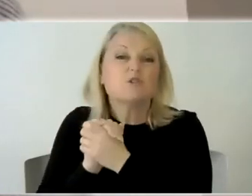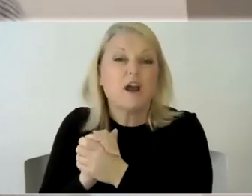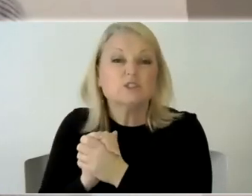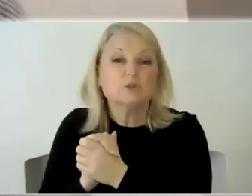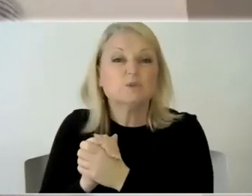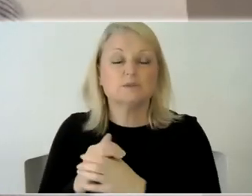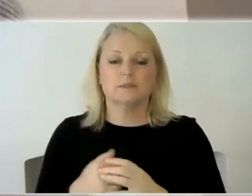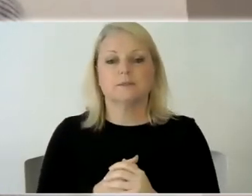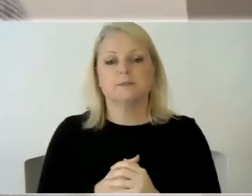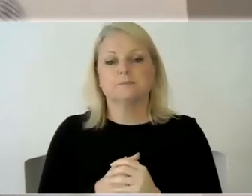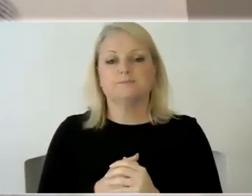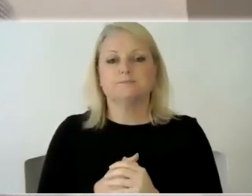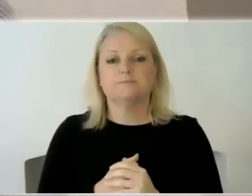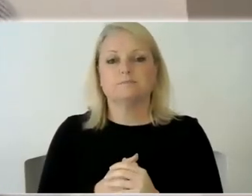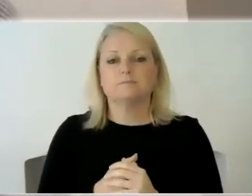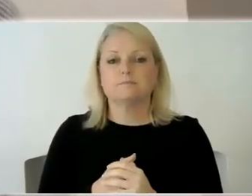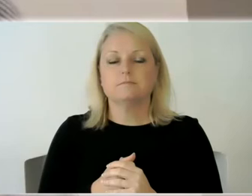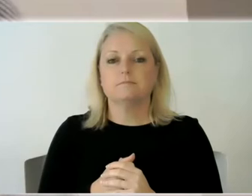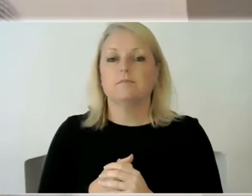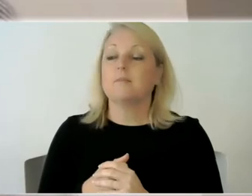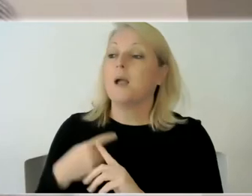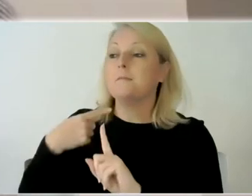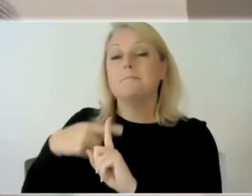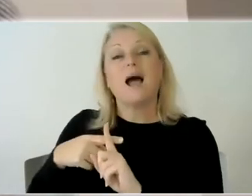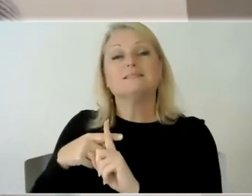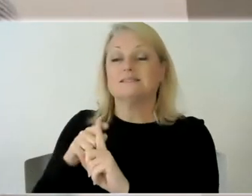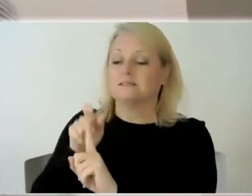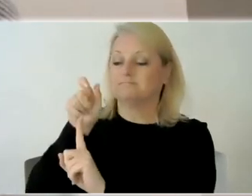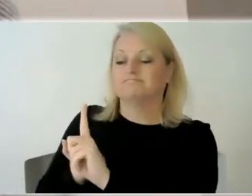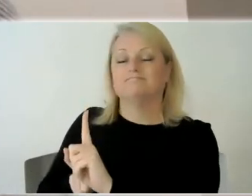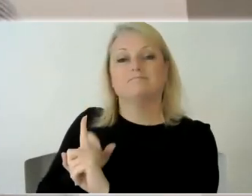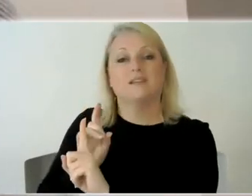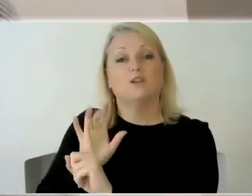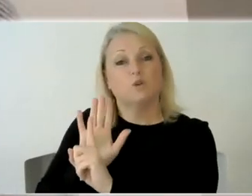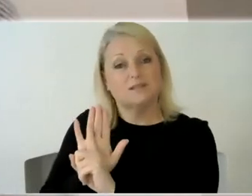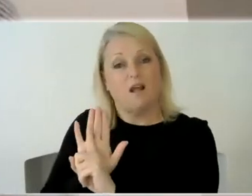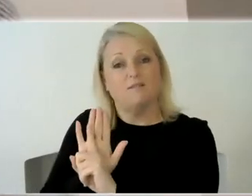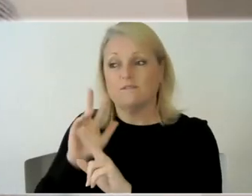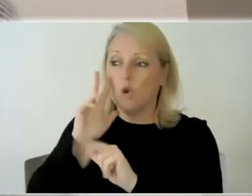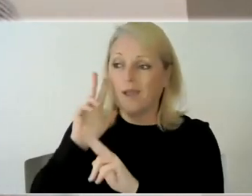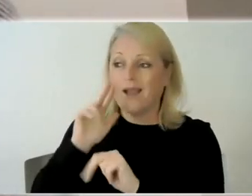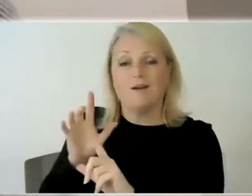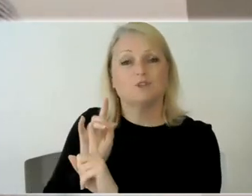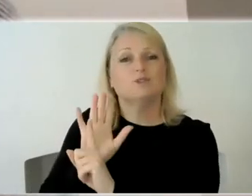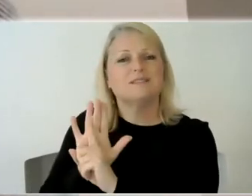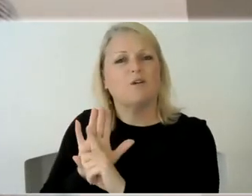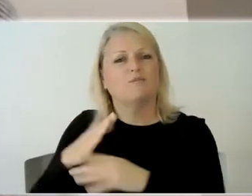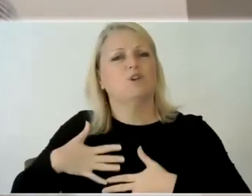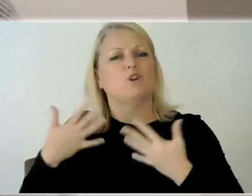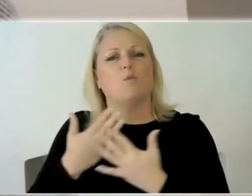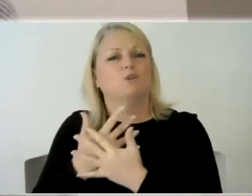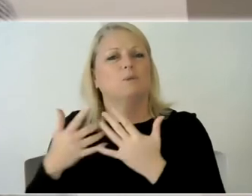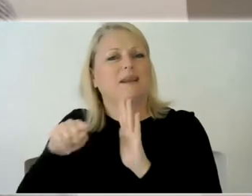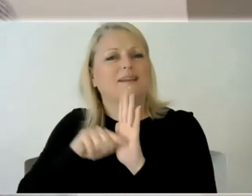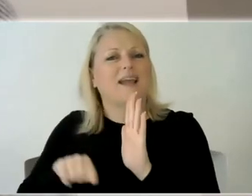and there is an element of you know self-care in that and trying not to linger on those negative emotions um